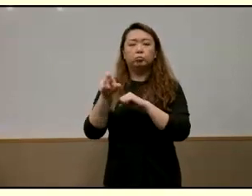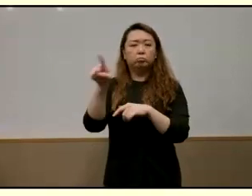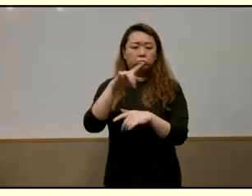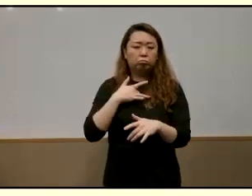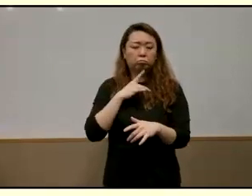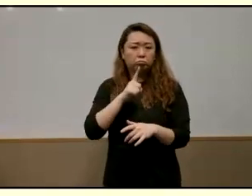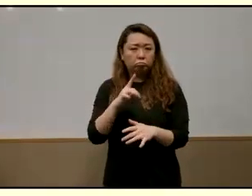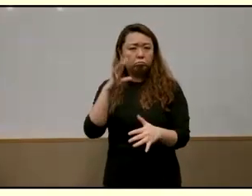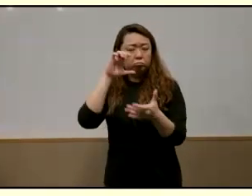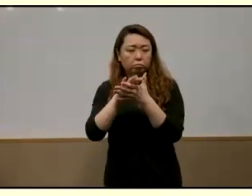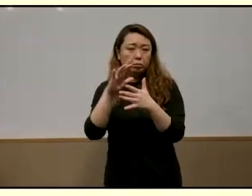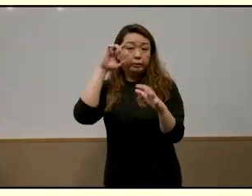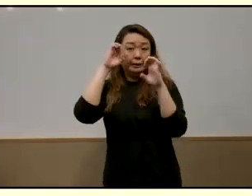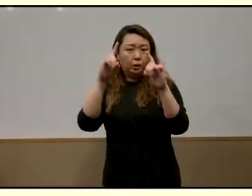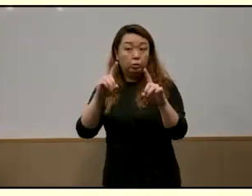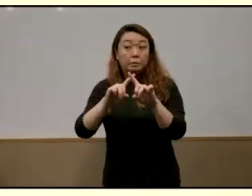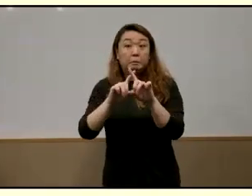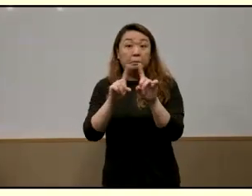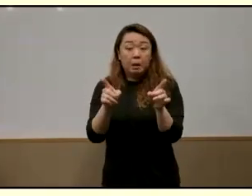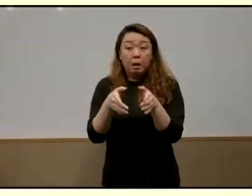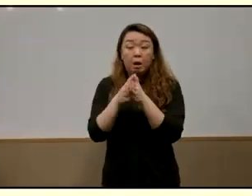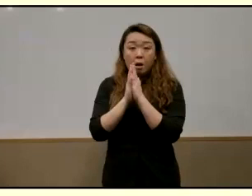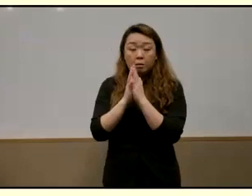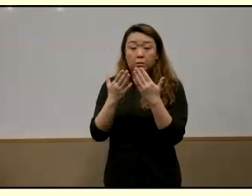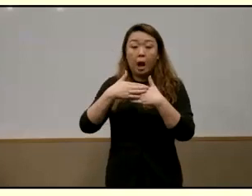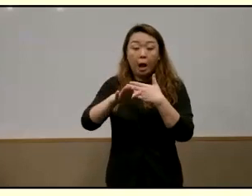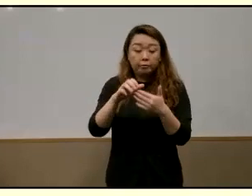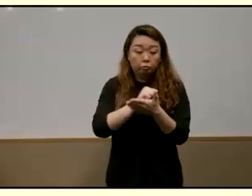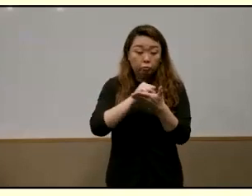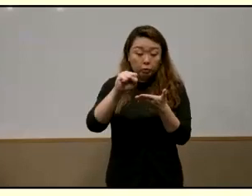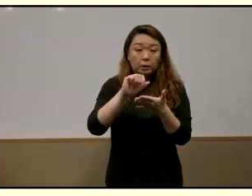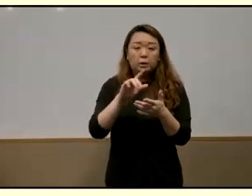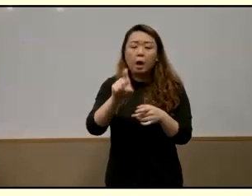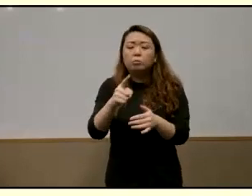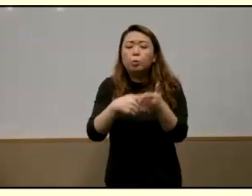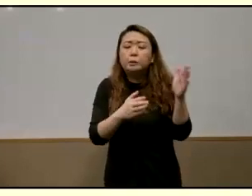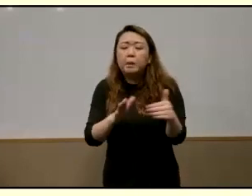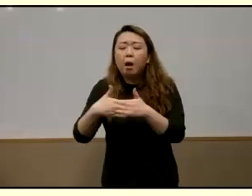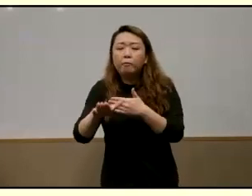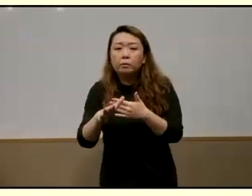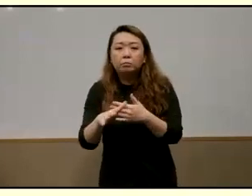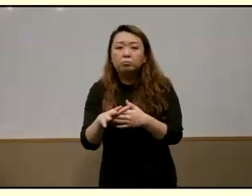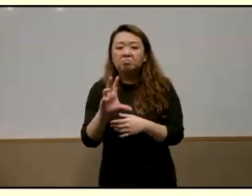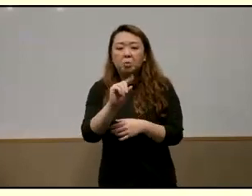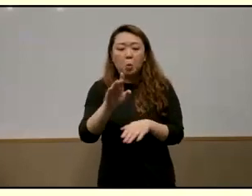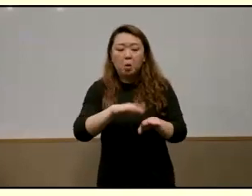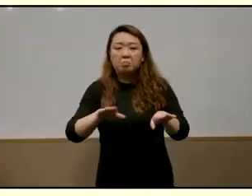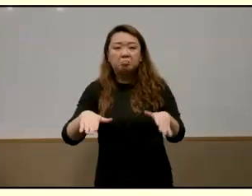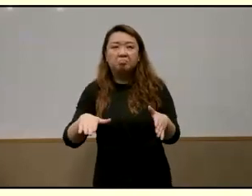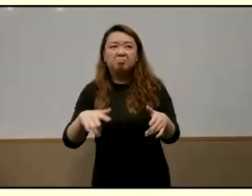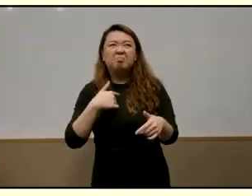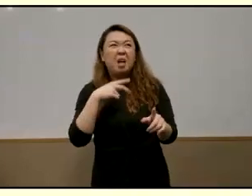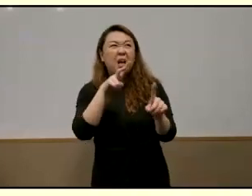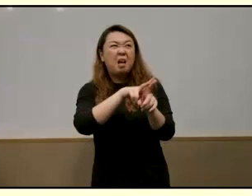believed in education but when asked to describe post-secondary plans more concretely not one young person wanted to apply to junior